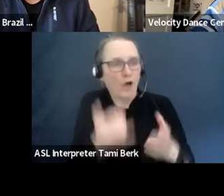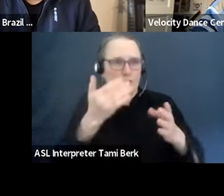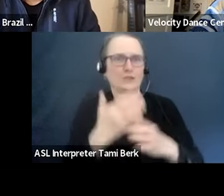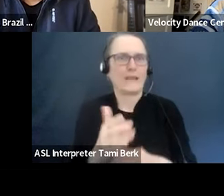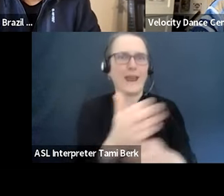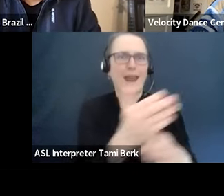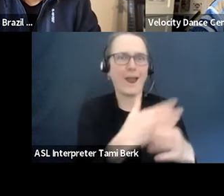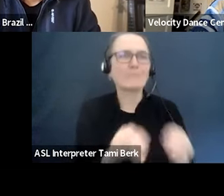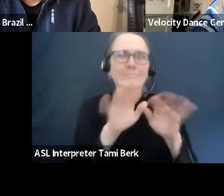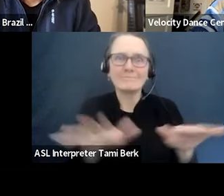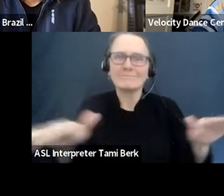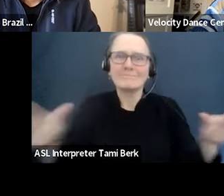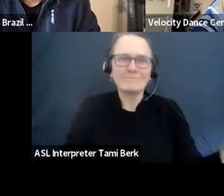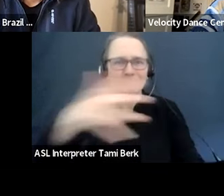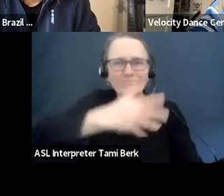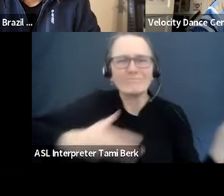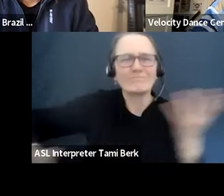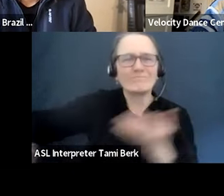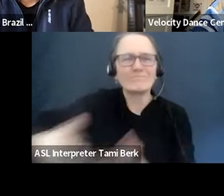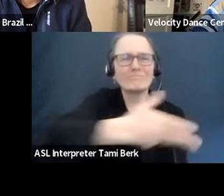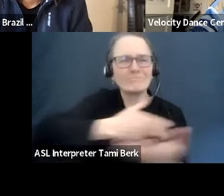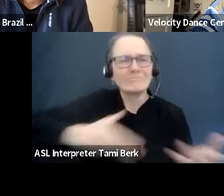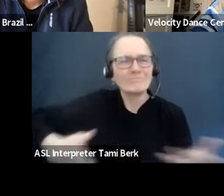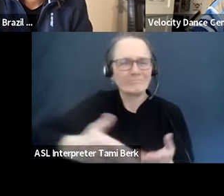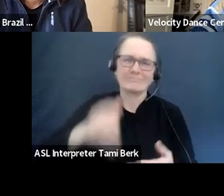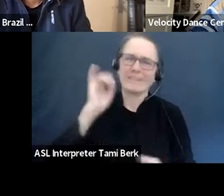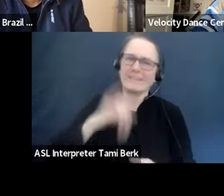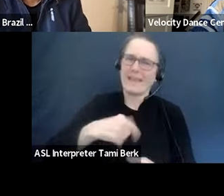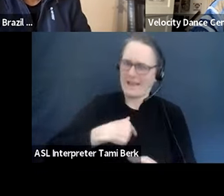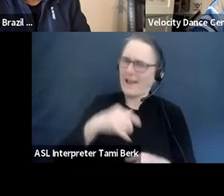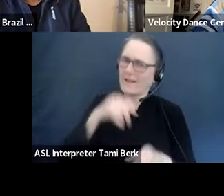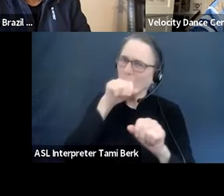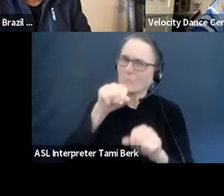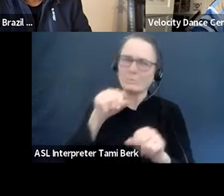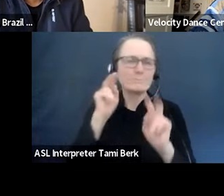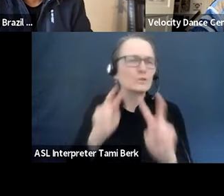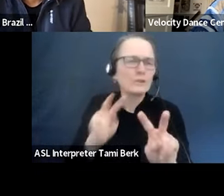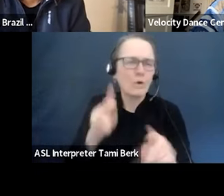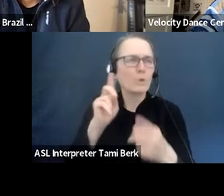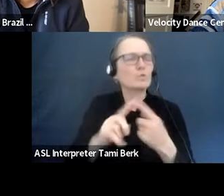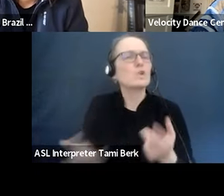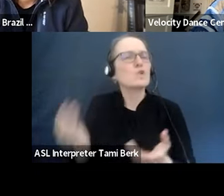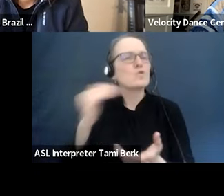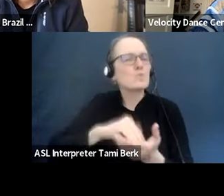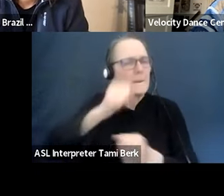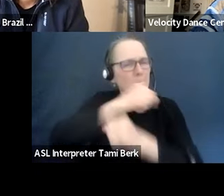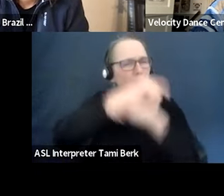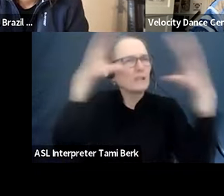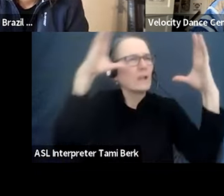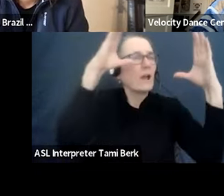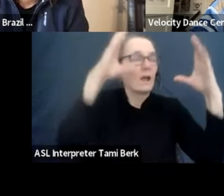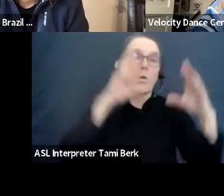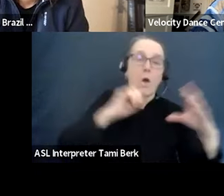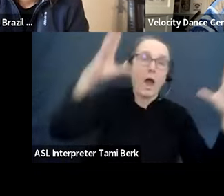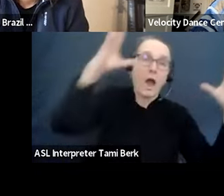I look forward to reimagining this role of arts and culture, and the role that it plays in our community, and ensuring that its benefits are there,